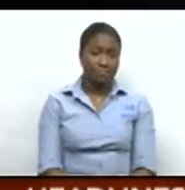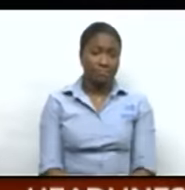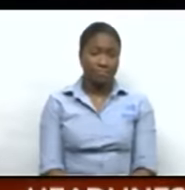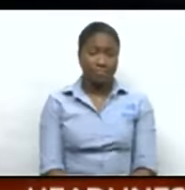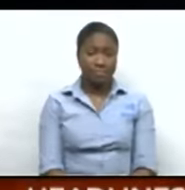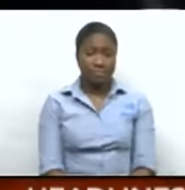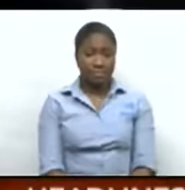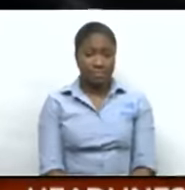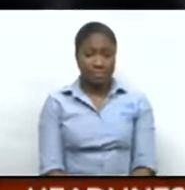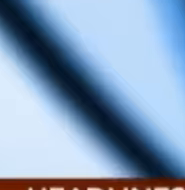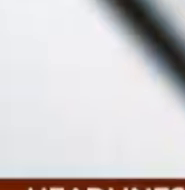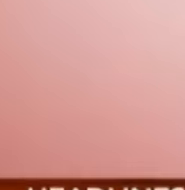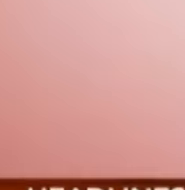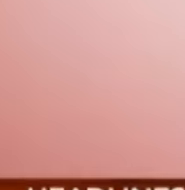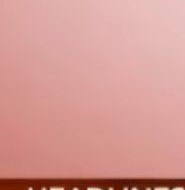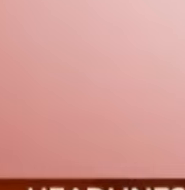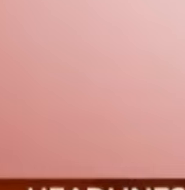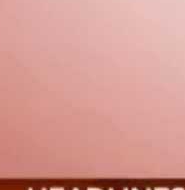CNC3 News.